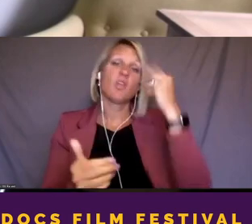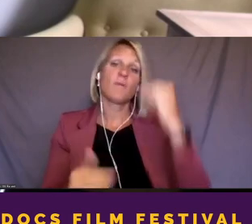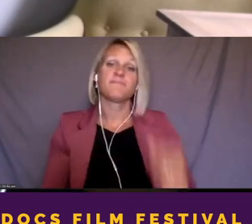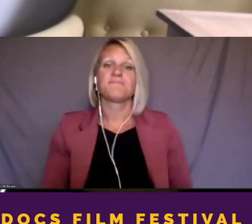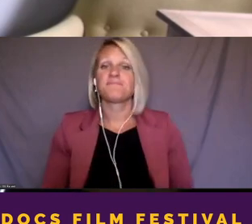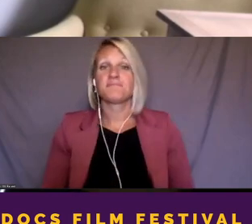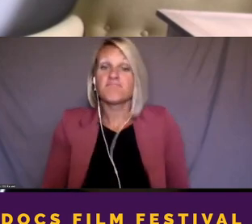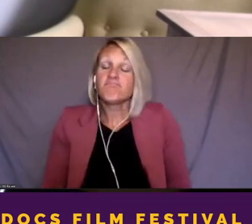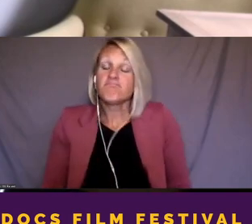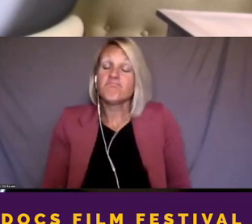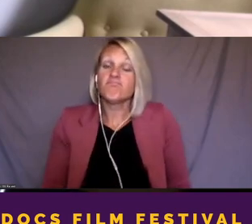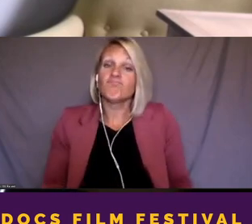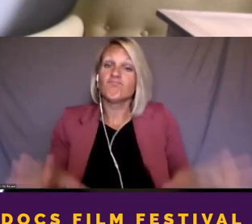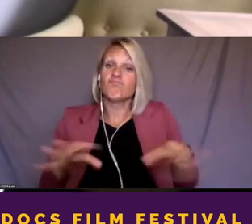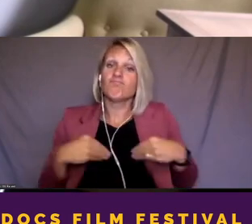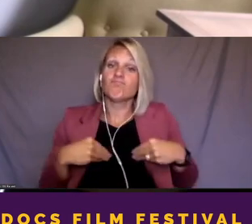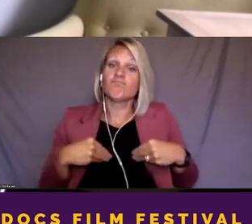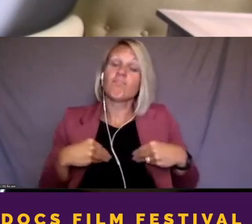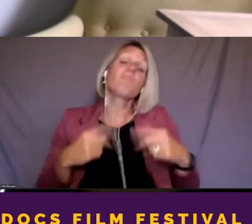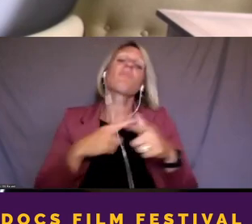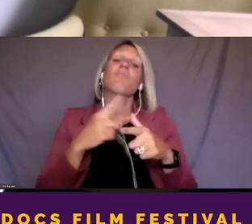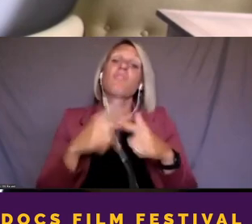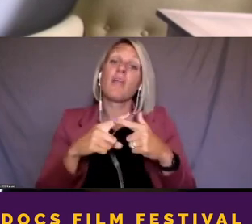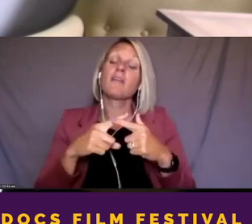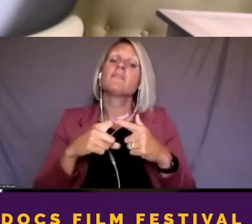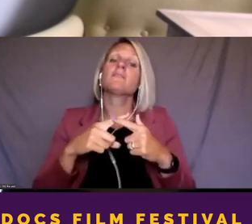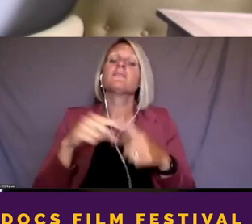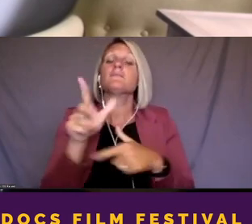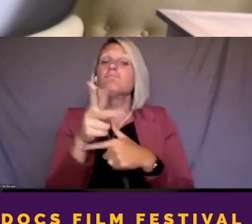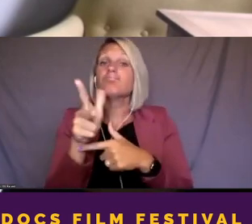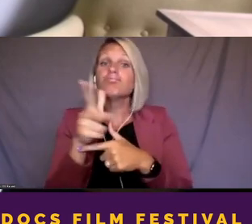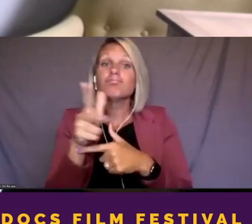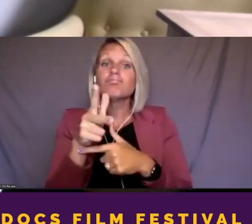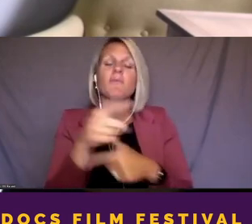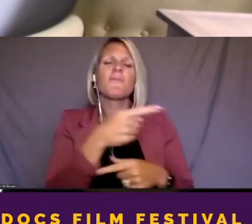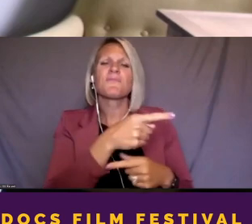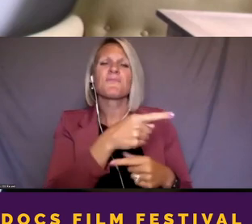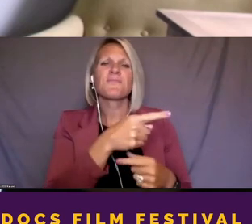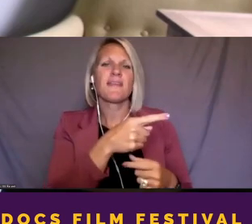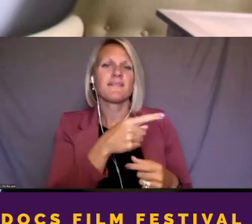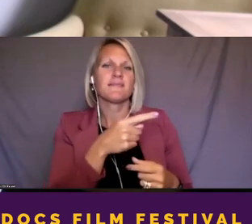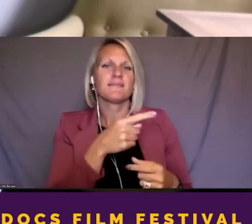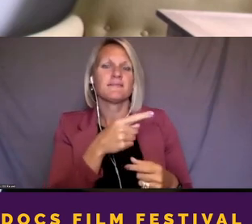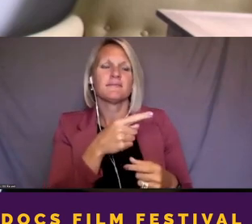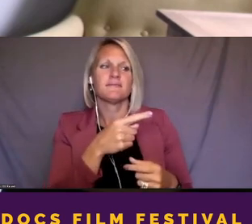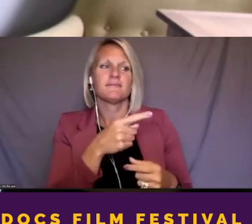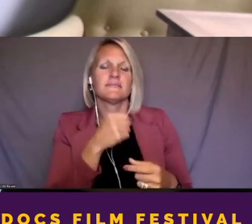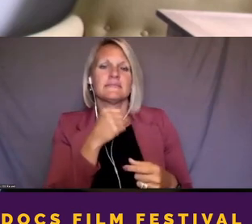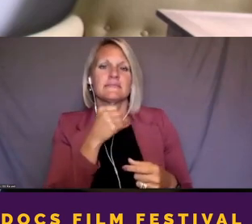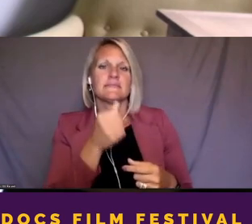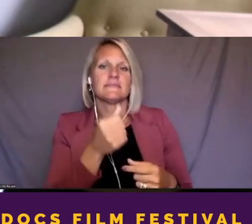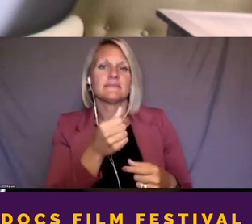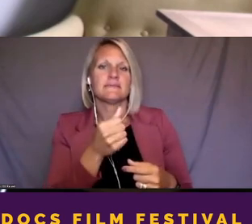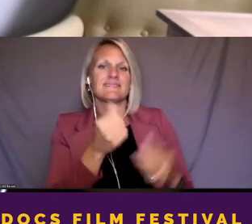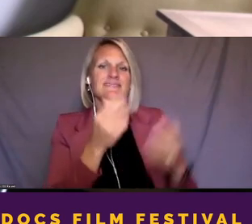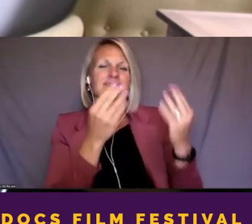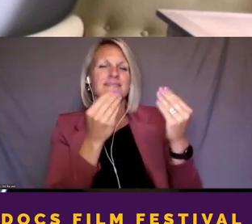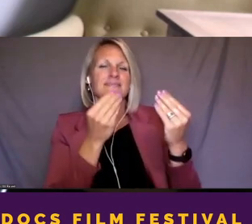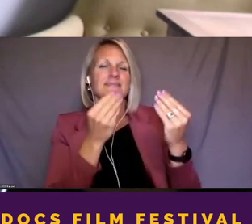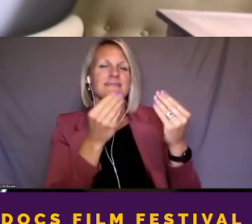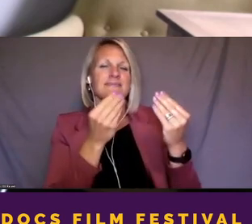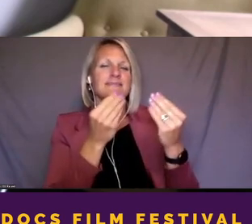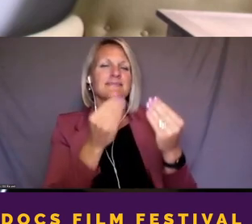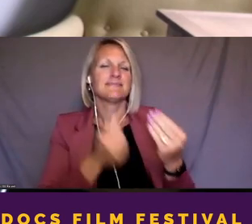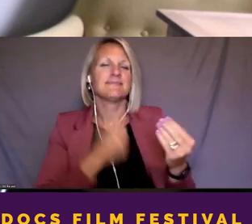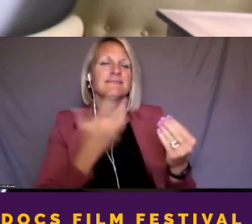and then when we did shoot on camera, they didn't tell us on camera what they, all of what they had said off camera. So it